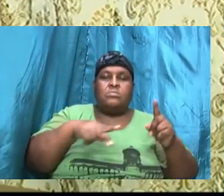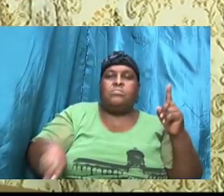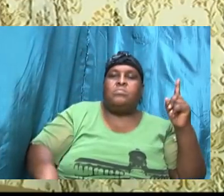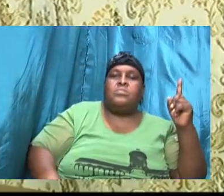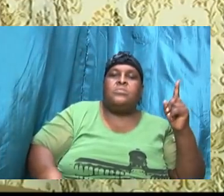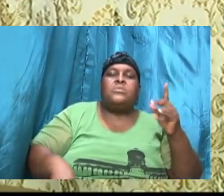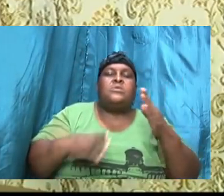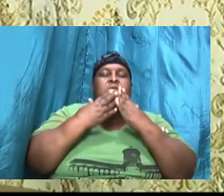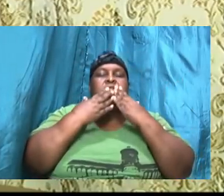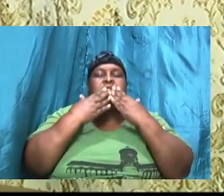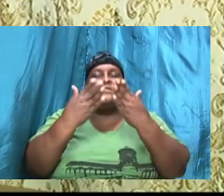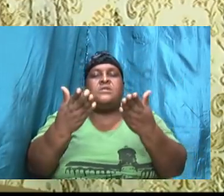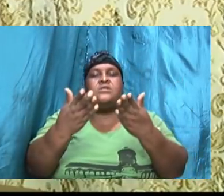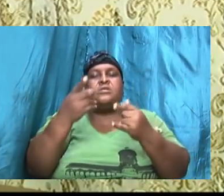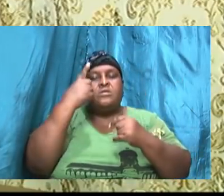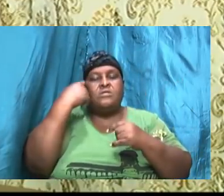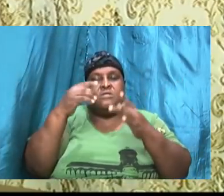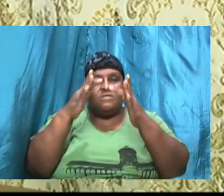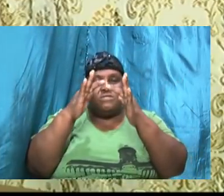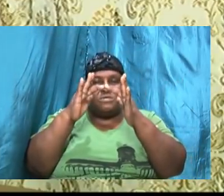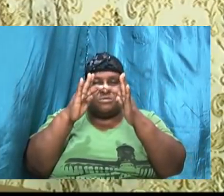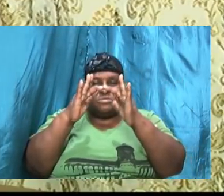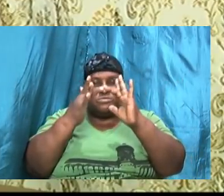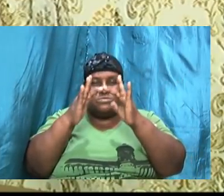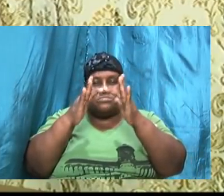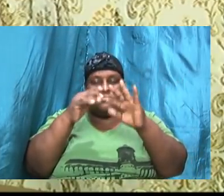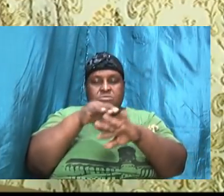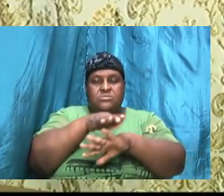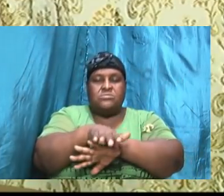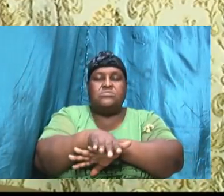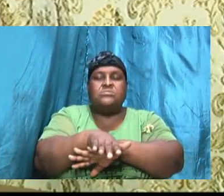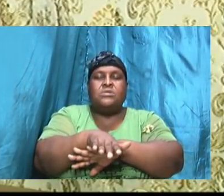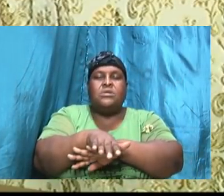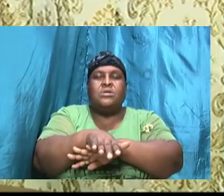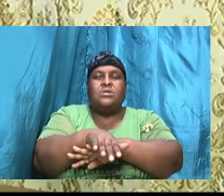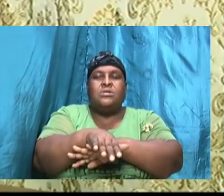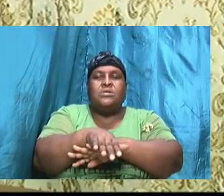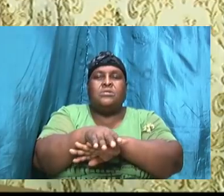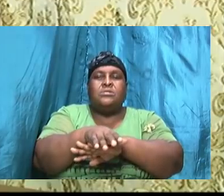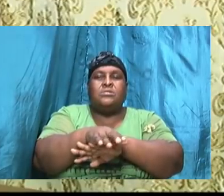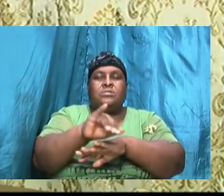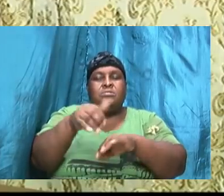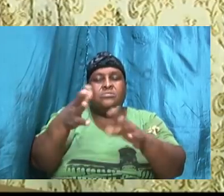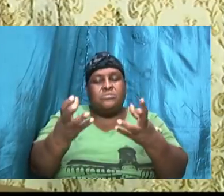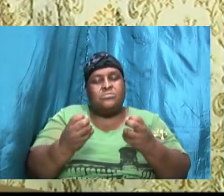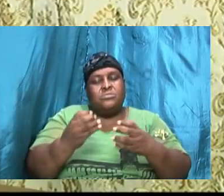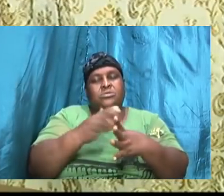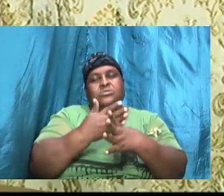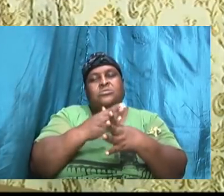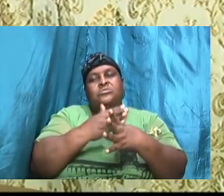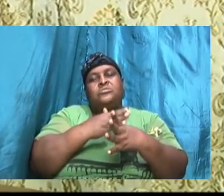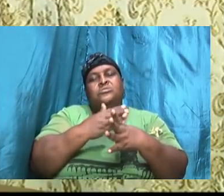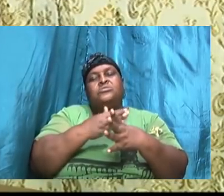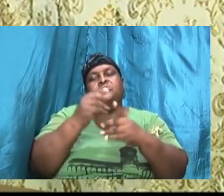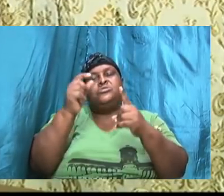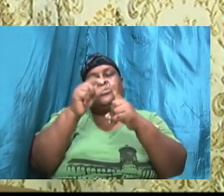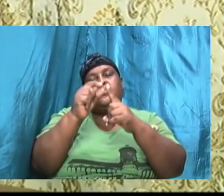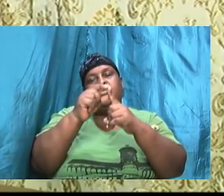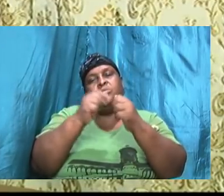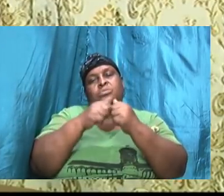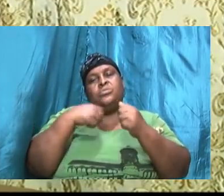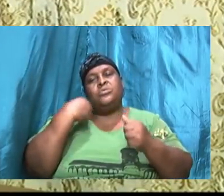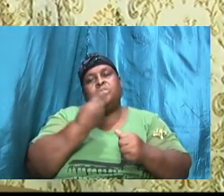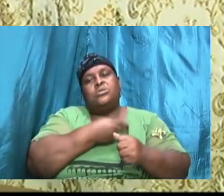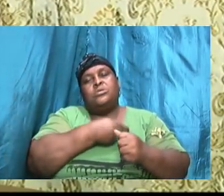for streaming tonight. You know, and we just want to share a little word with us. You know,